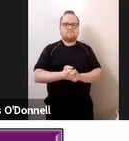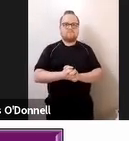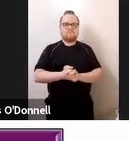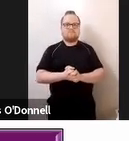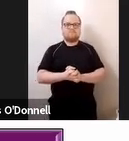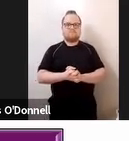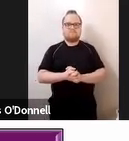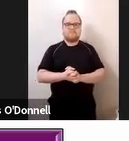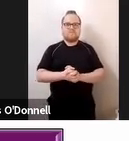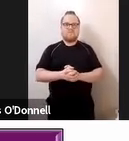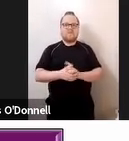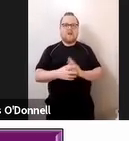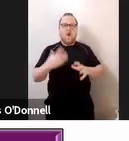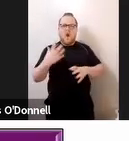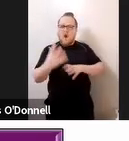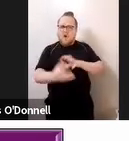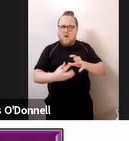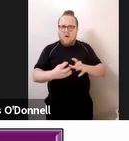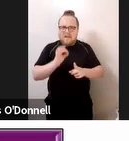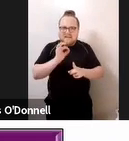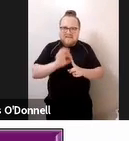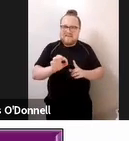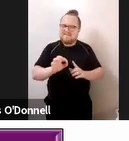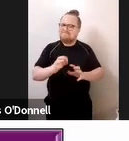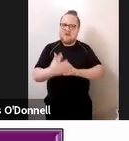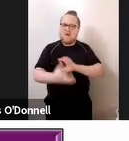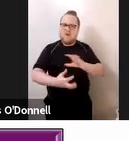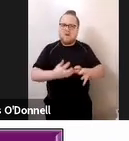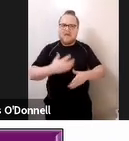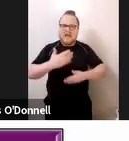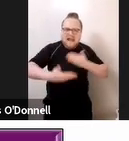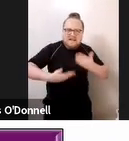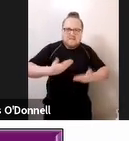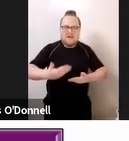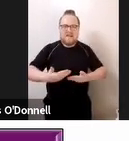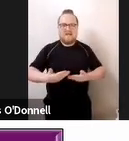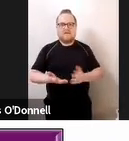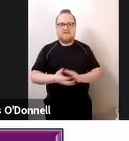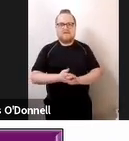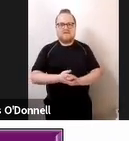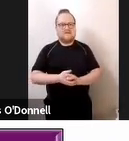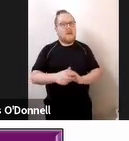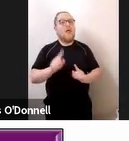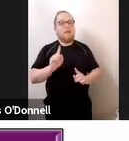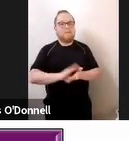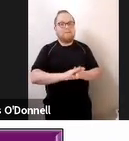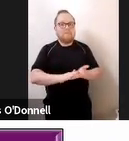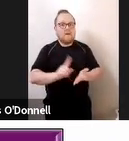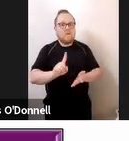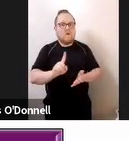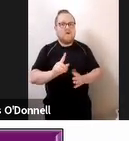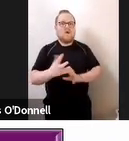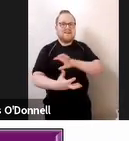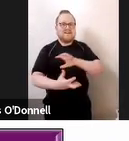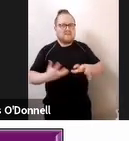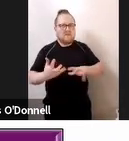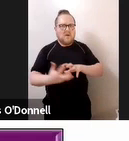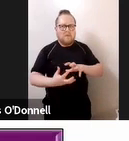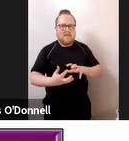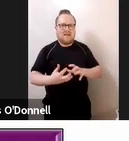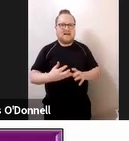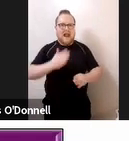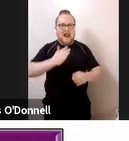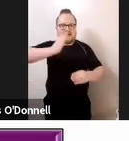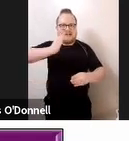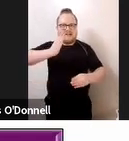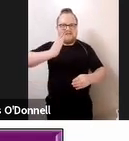to define complex to describe and therefore complex to identify the world health organization